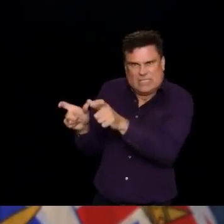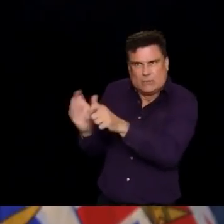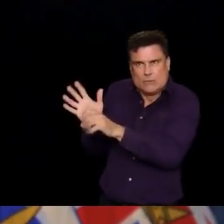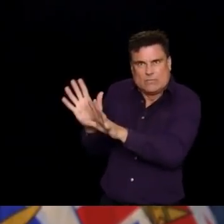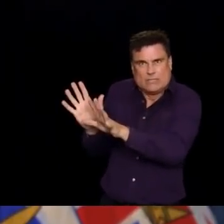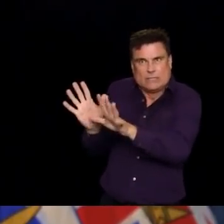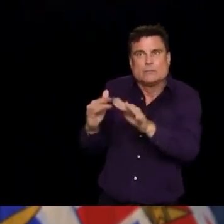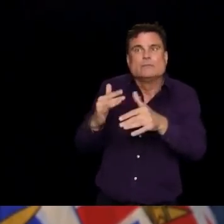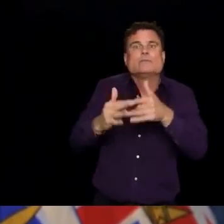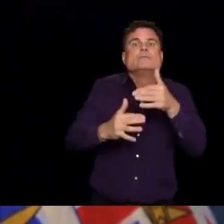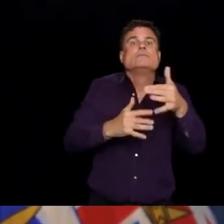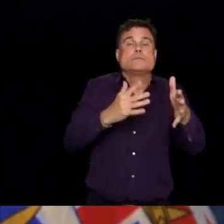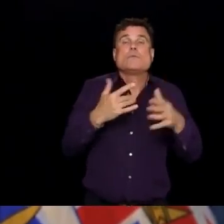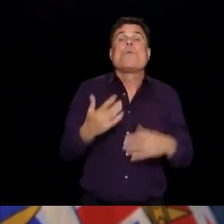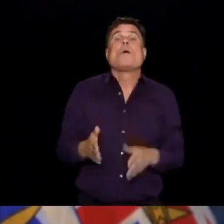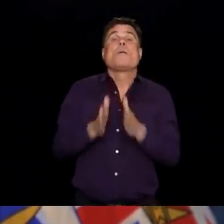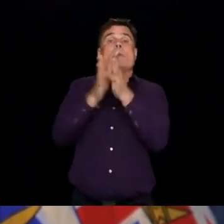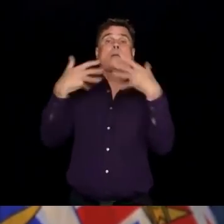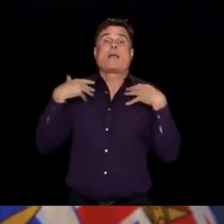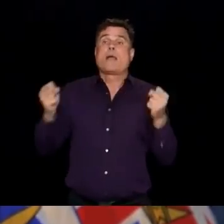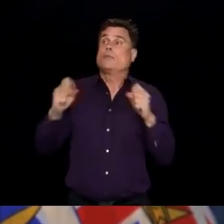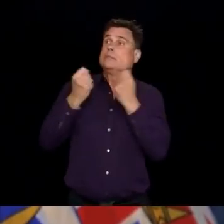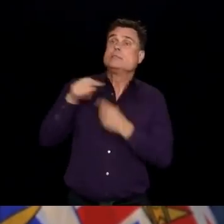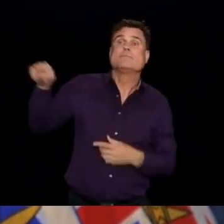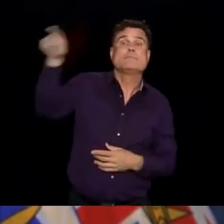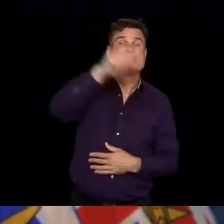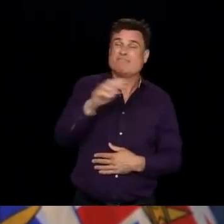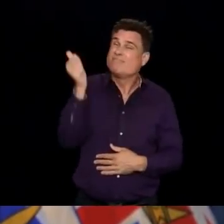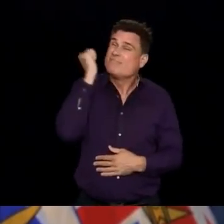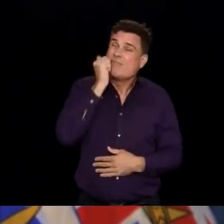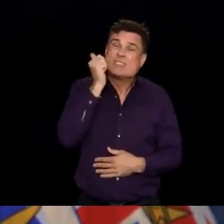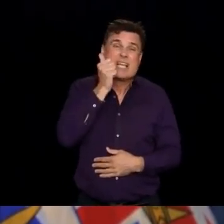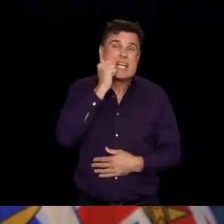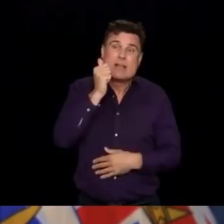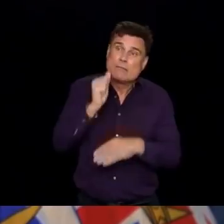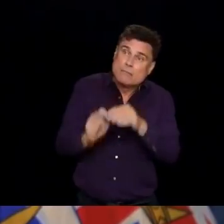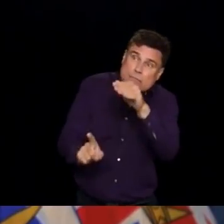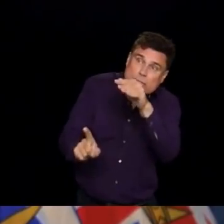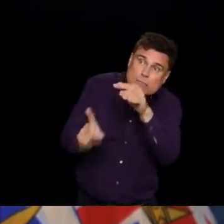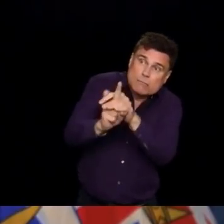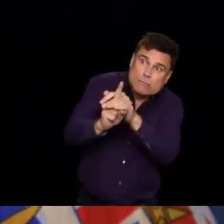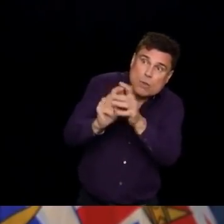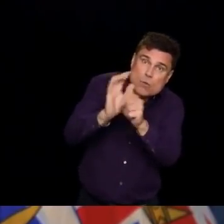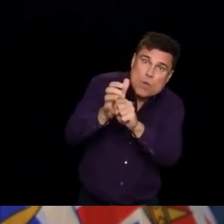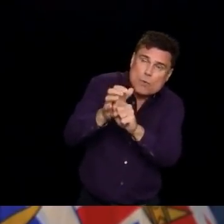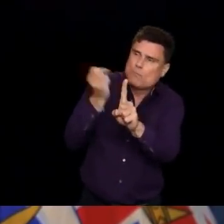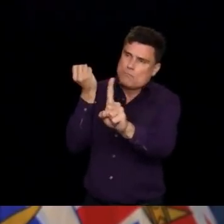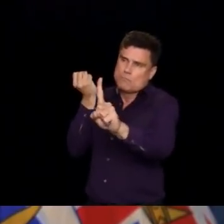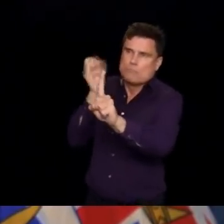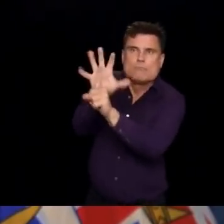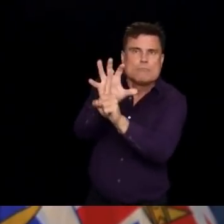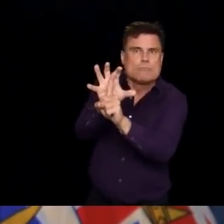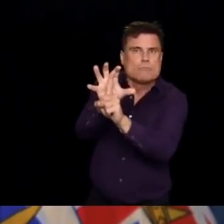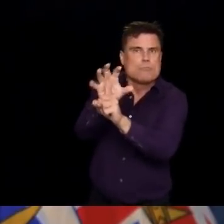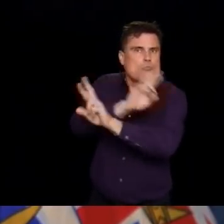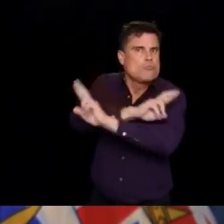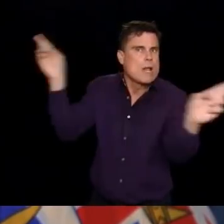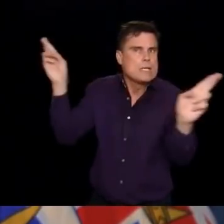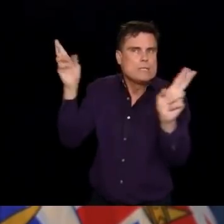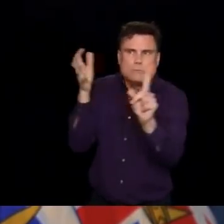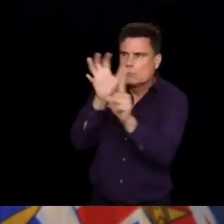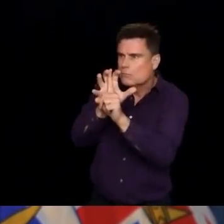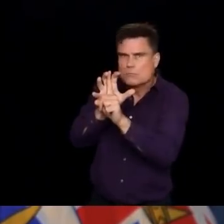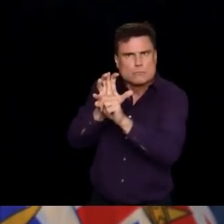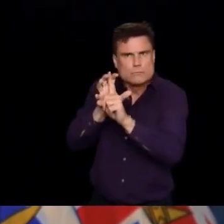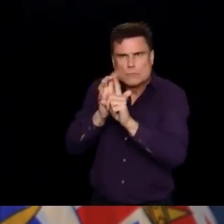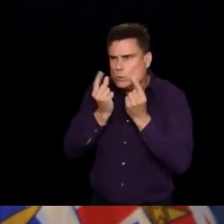all of the new cases that we have in BC every day. Making sure that we have all of the contacts. And we are doing